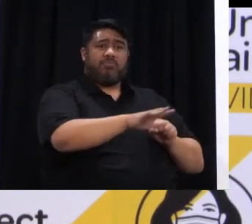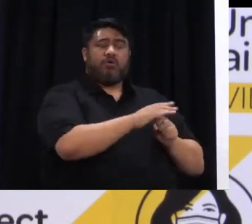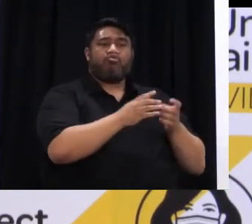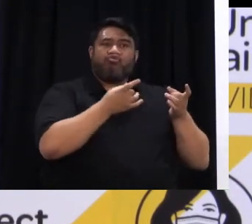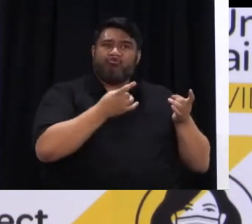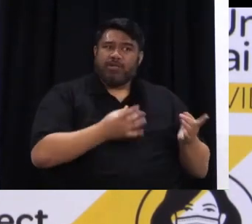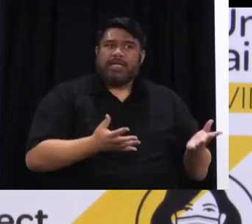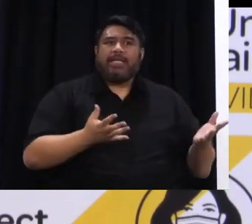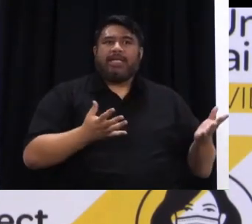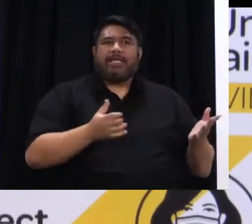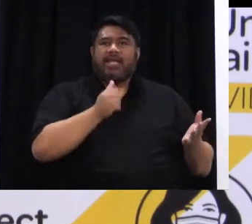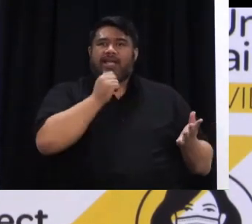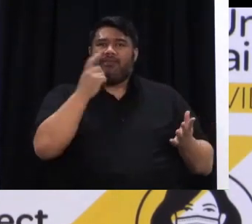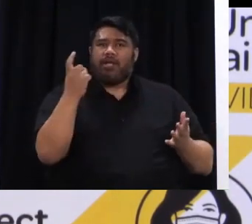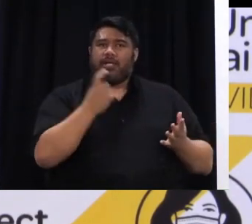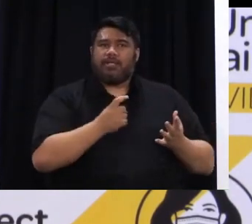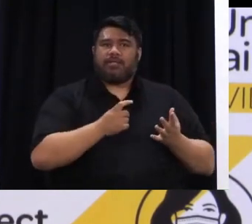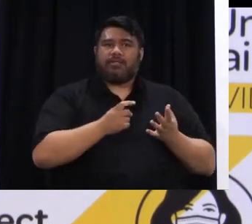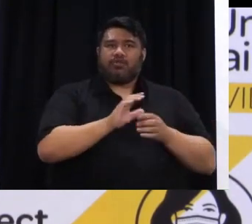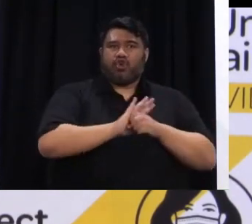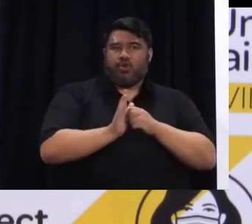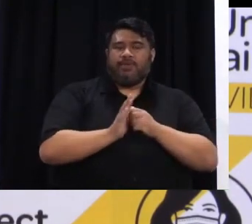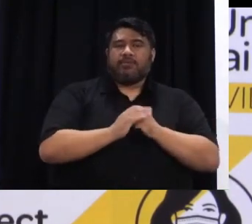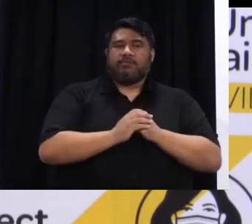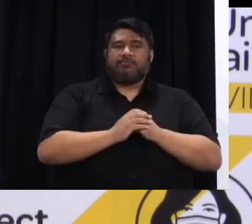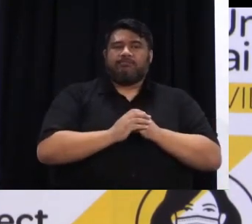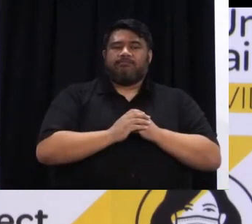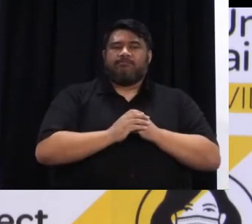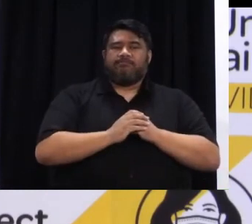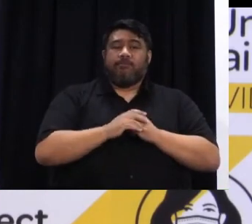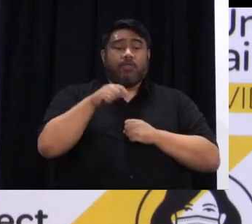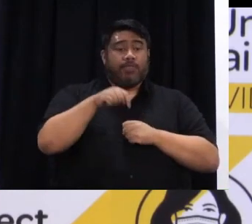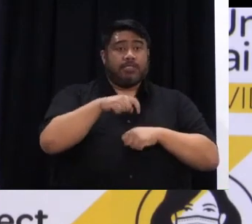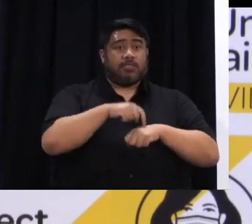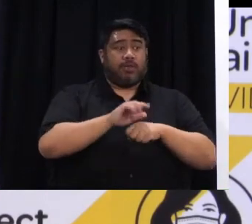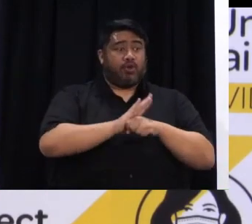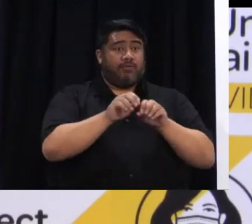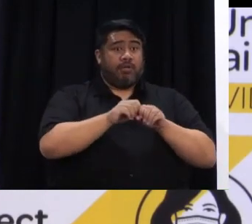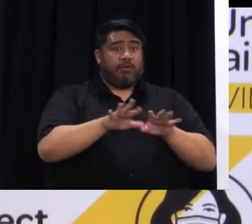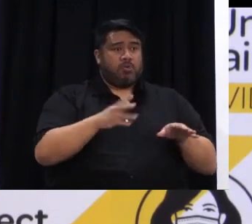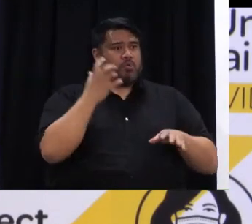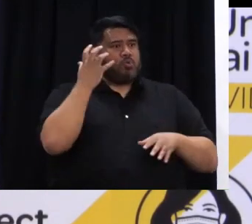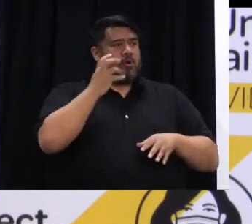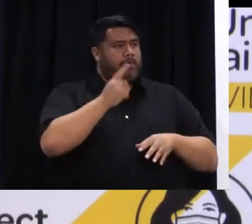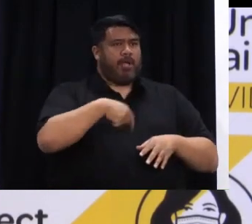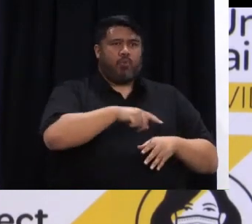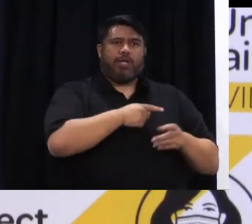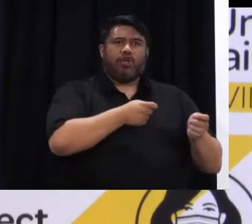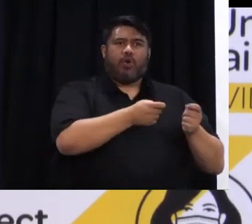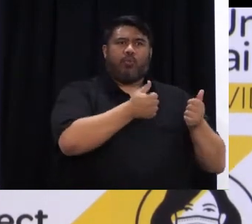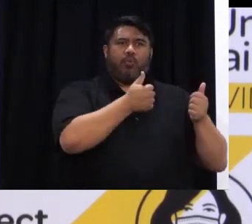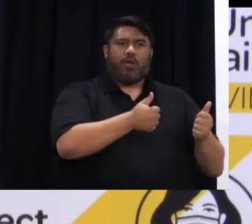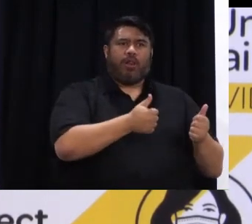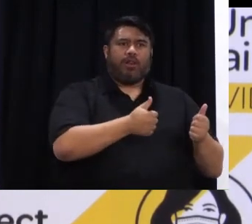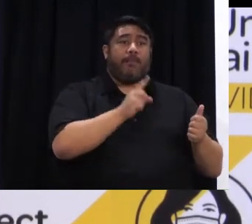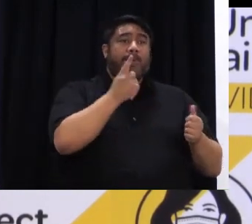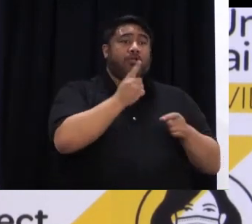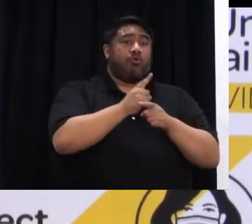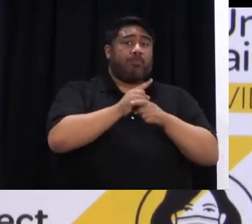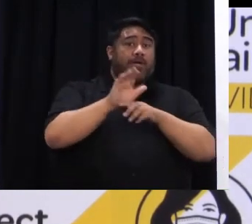I think this is a big outbreak, and it's done very well. The future, of course, is for us to make sure that that